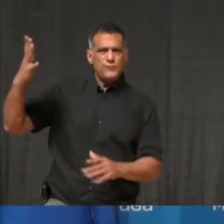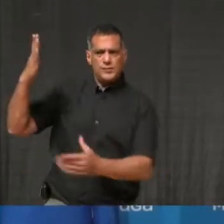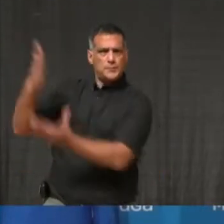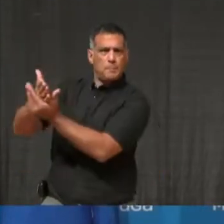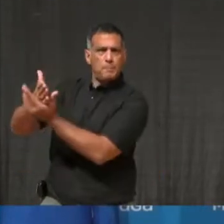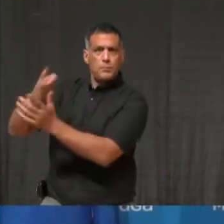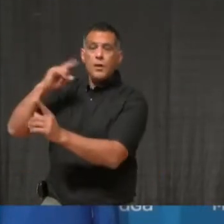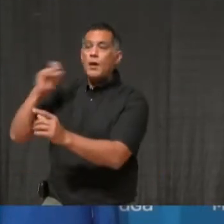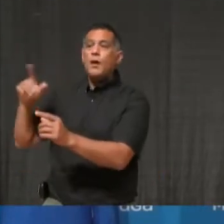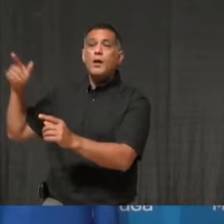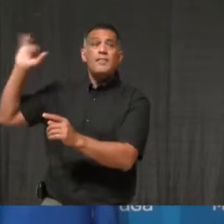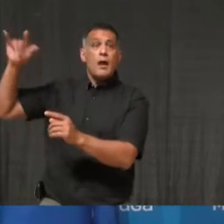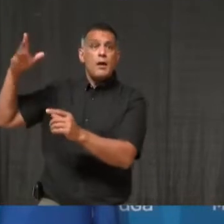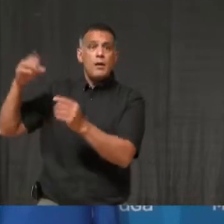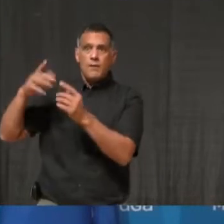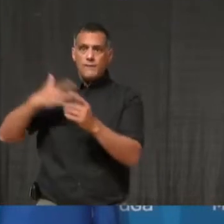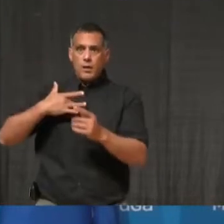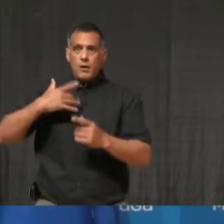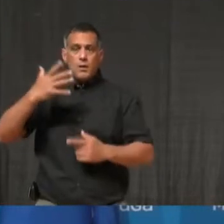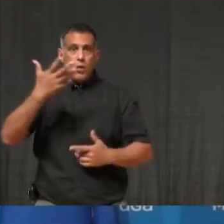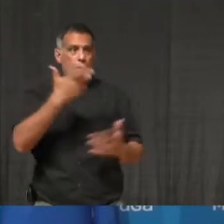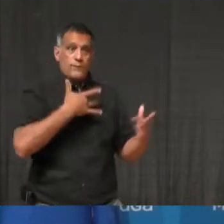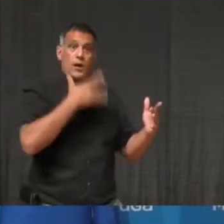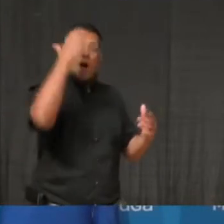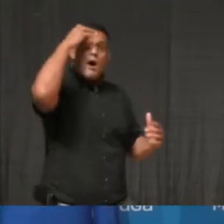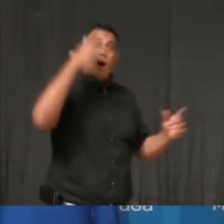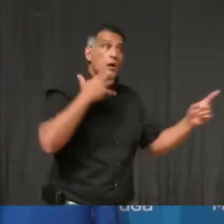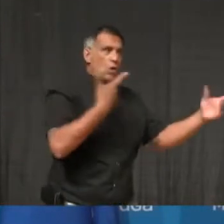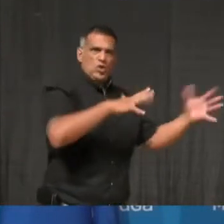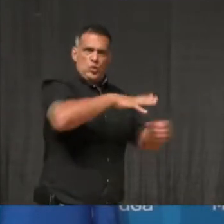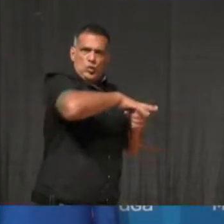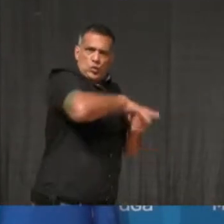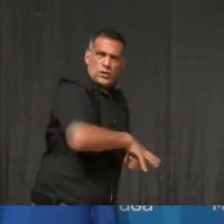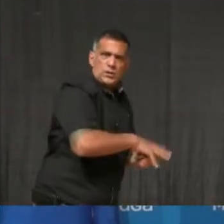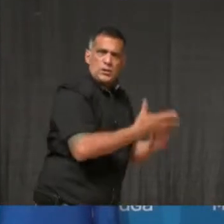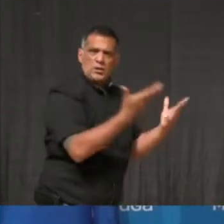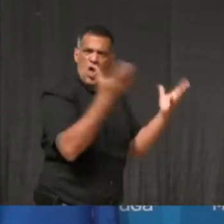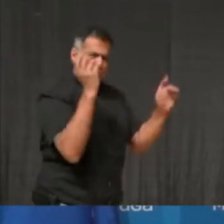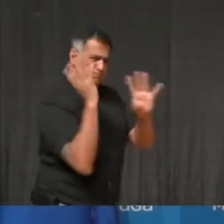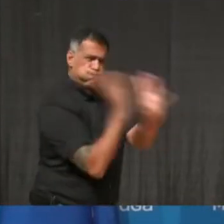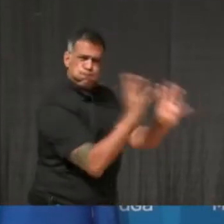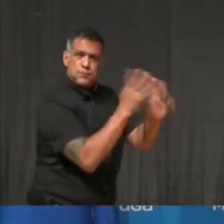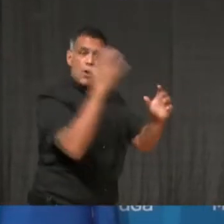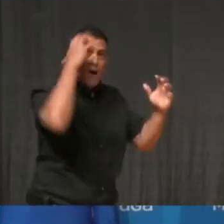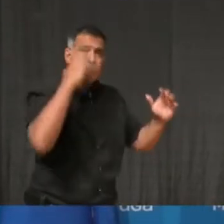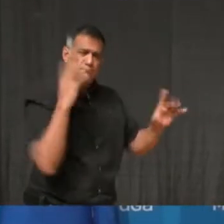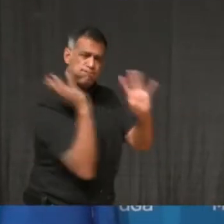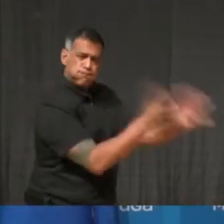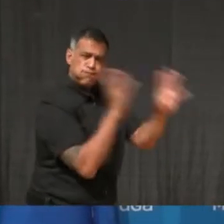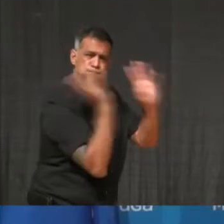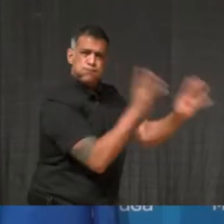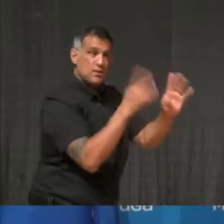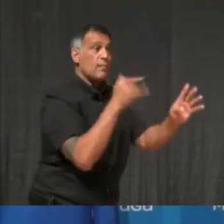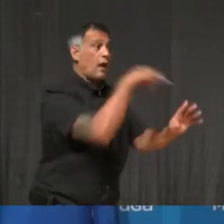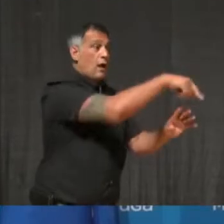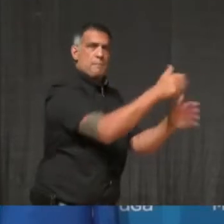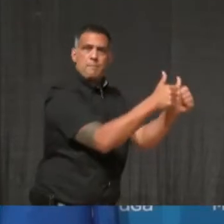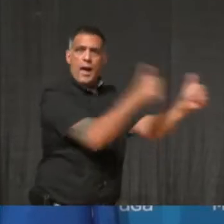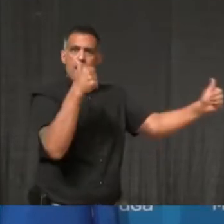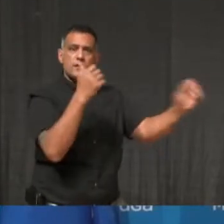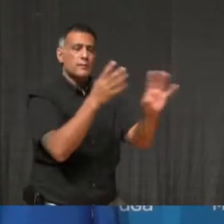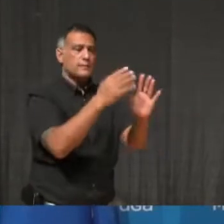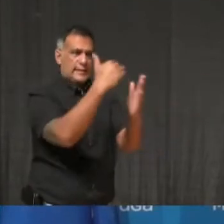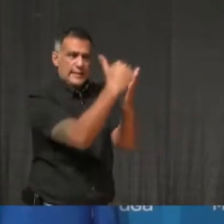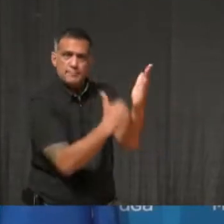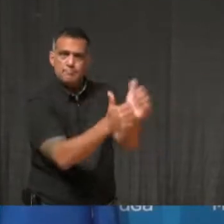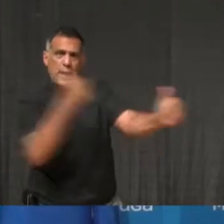Our collective goal has to be avoiding large gatherings, to